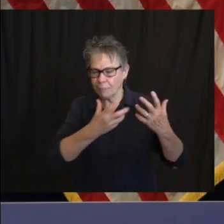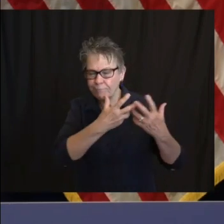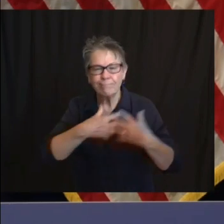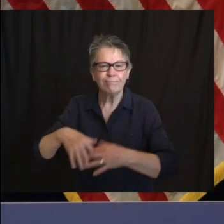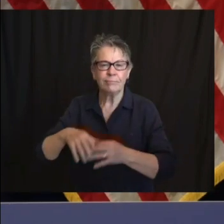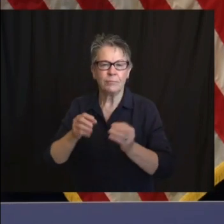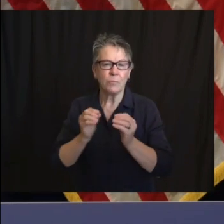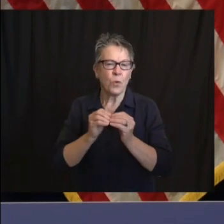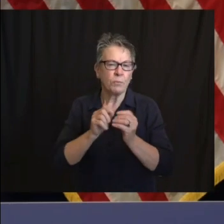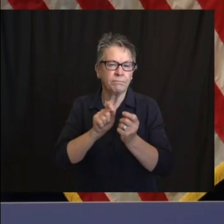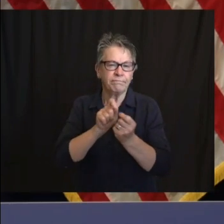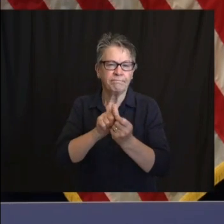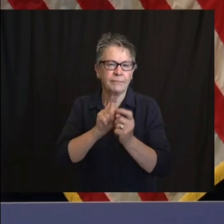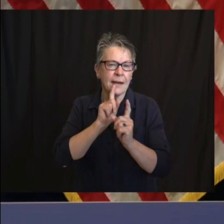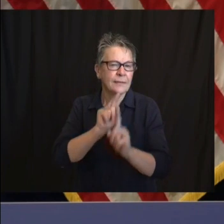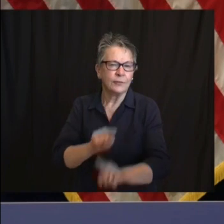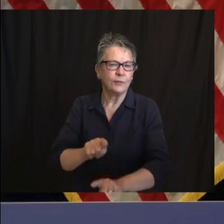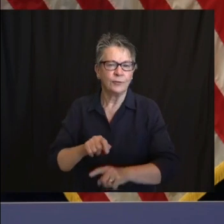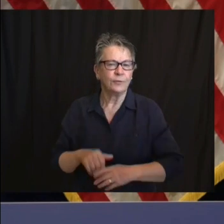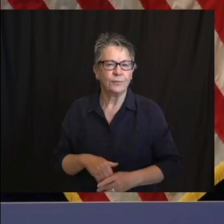And that includes isolation and quarantining.